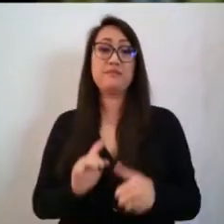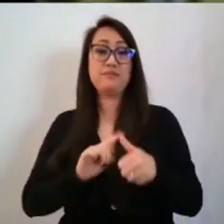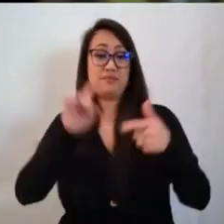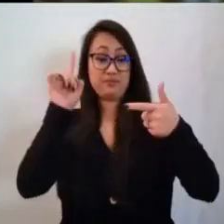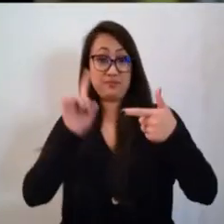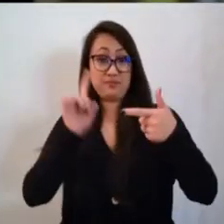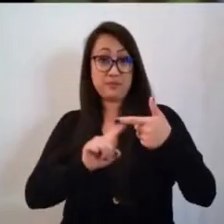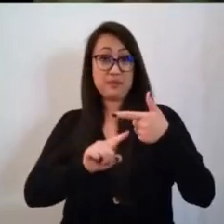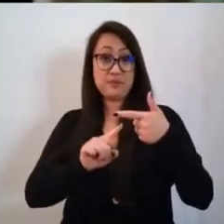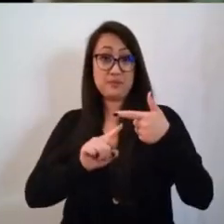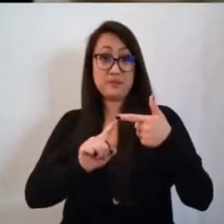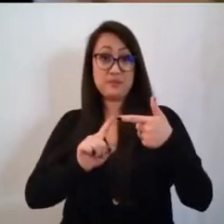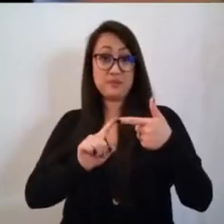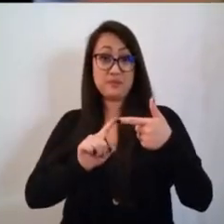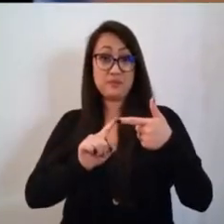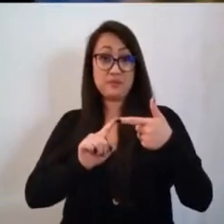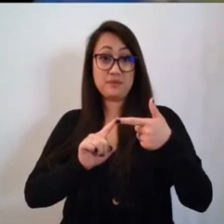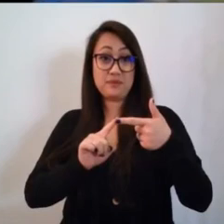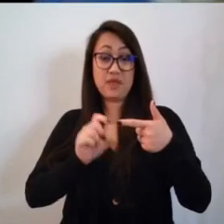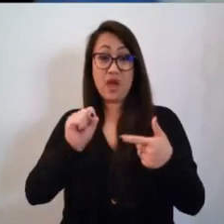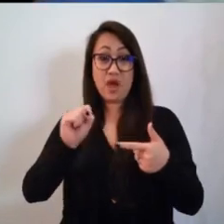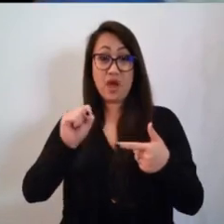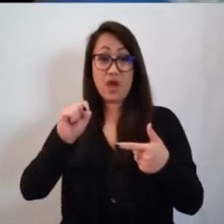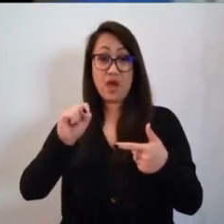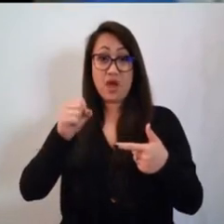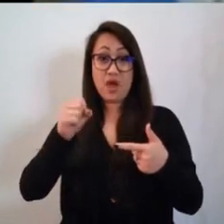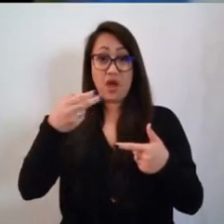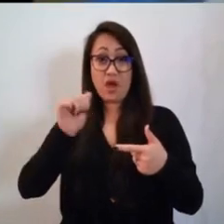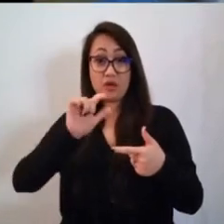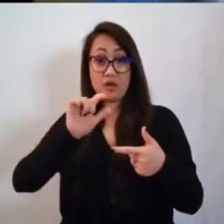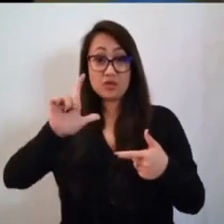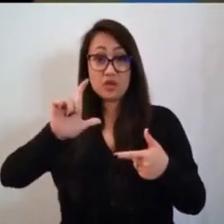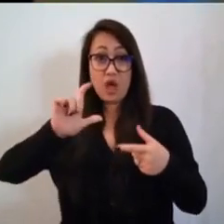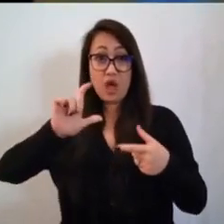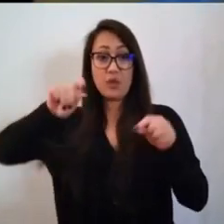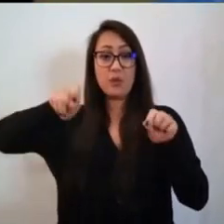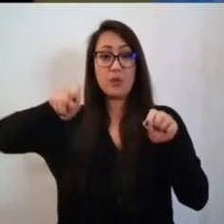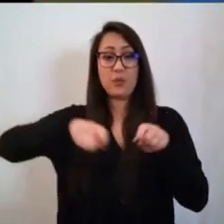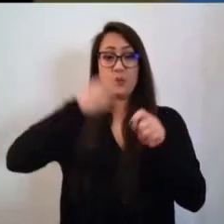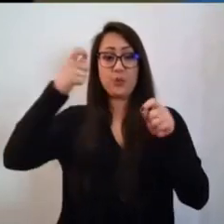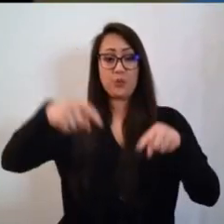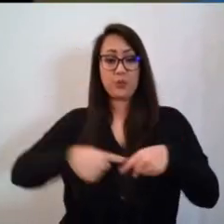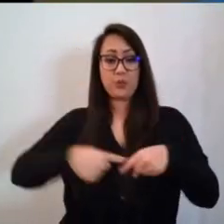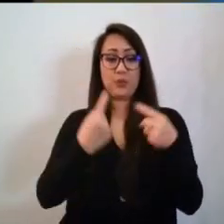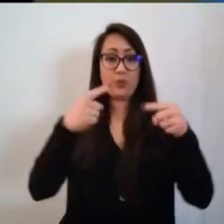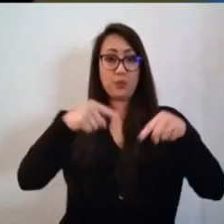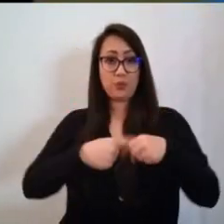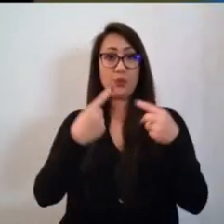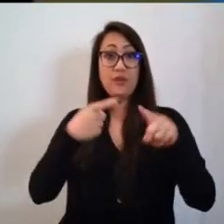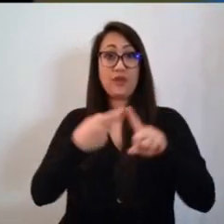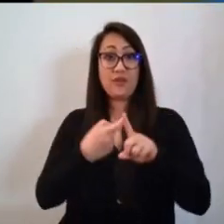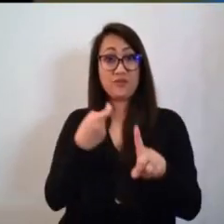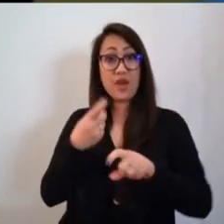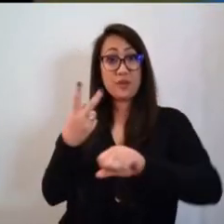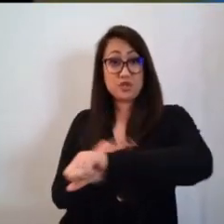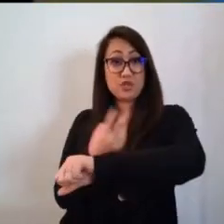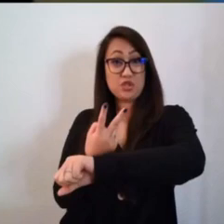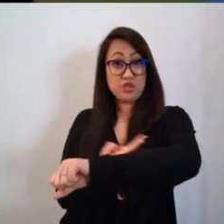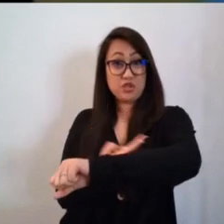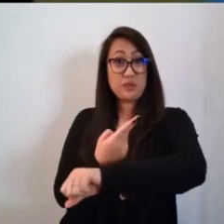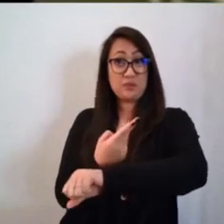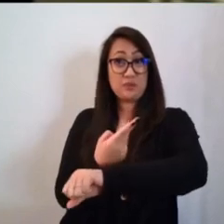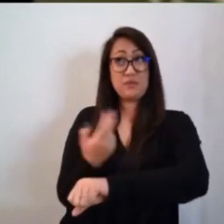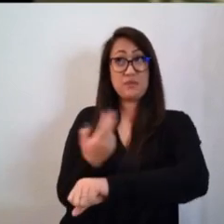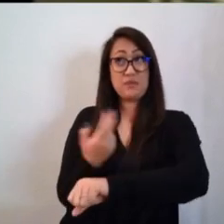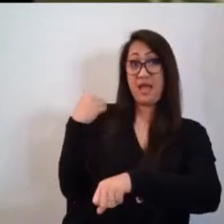his wife wove on a loom from yarn spun at the spinning wheel from sheep sheared in April.